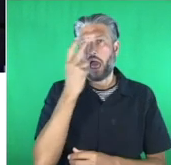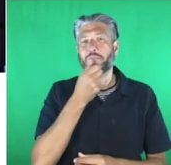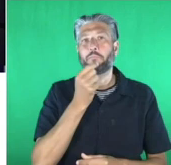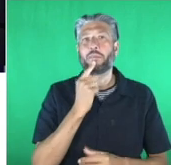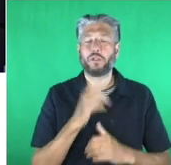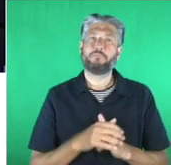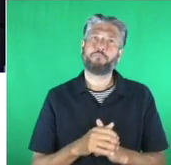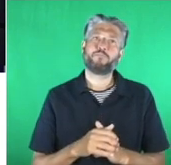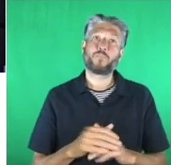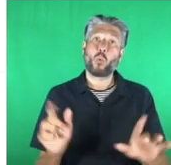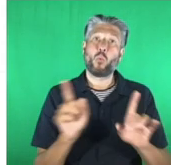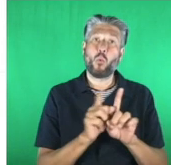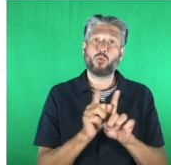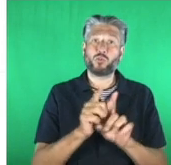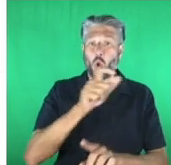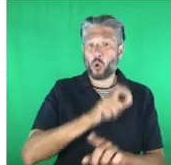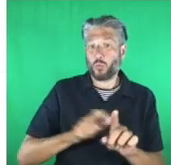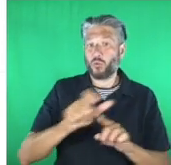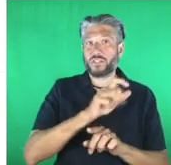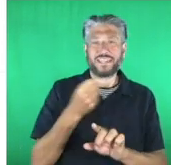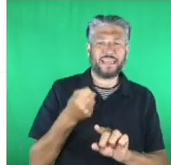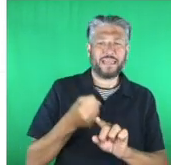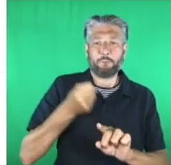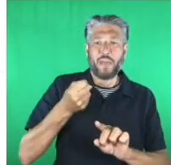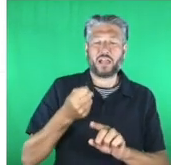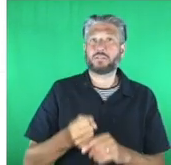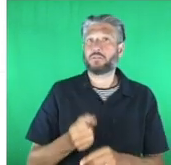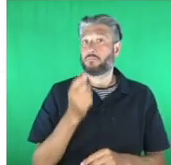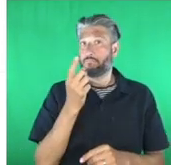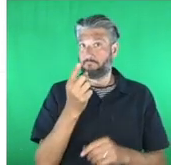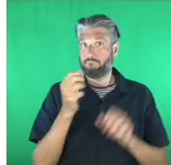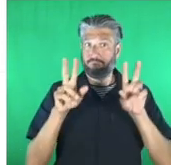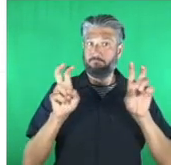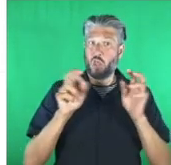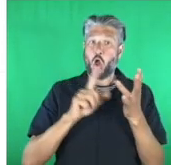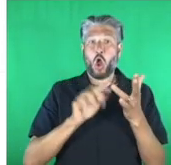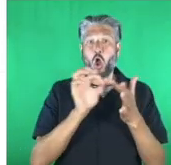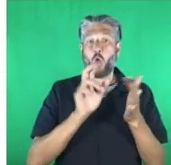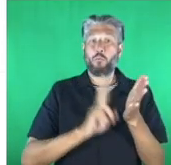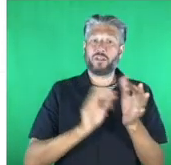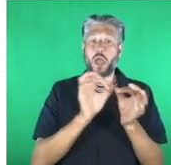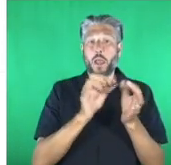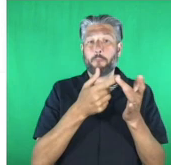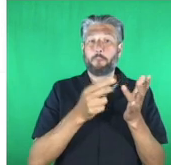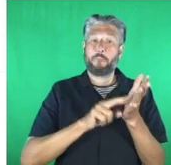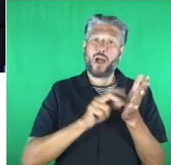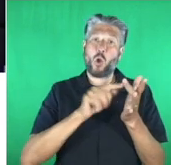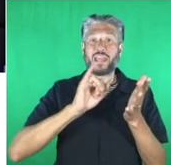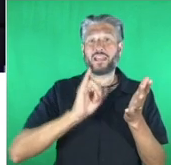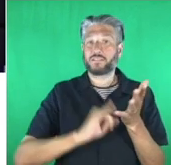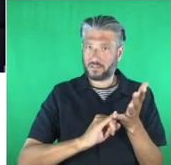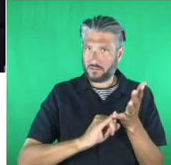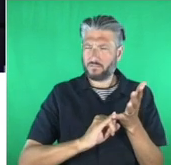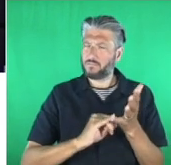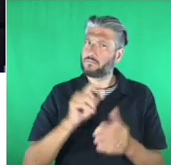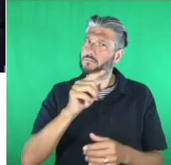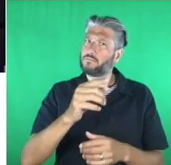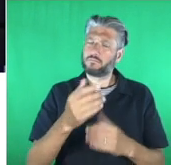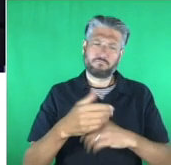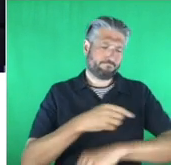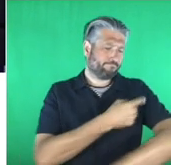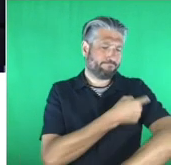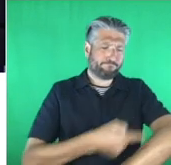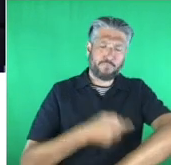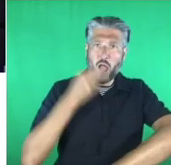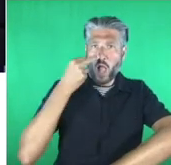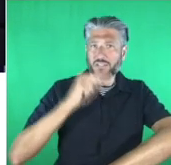the incredible impact of open bionics who made artificial limbs affordable and the work of the amazing volunteers